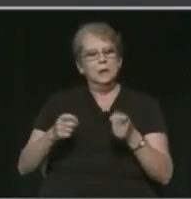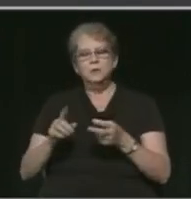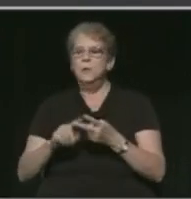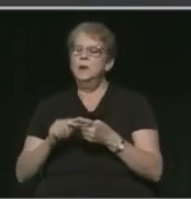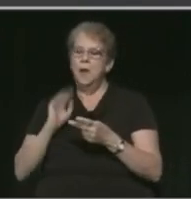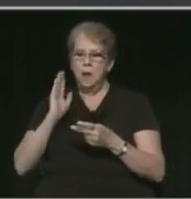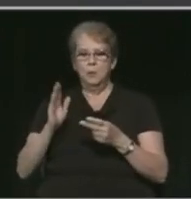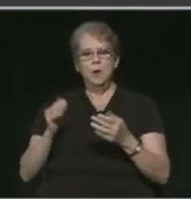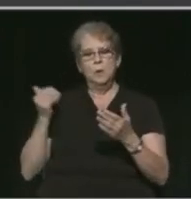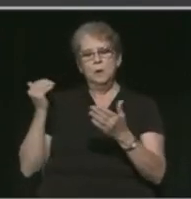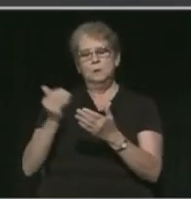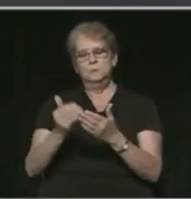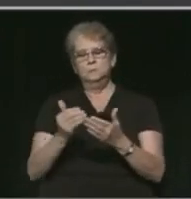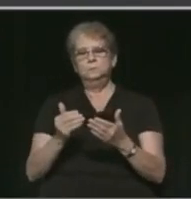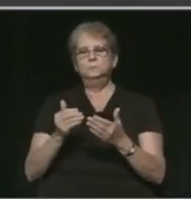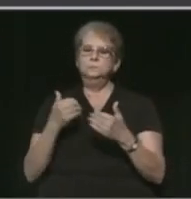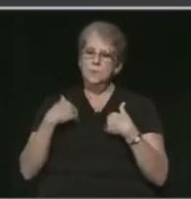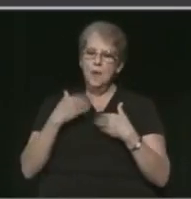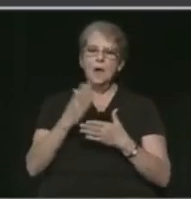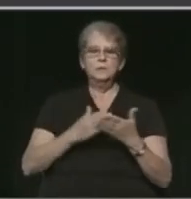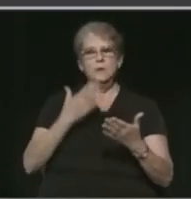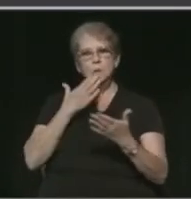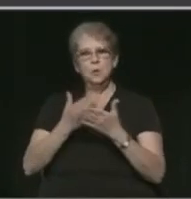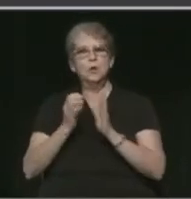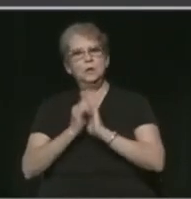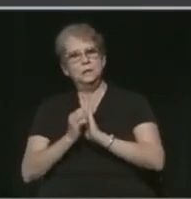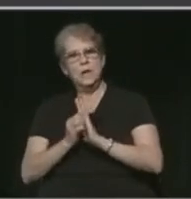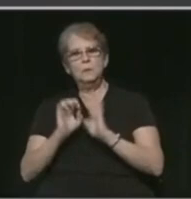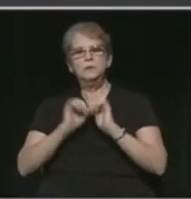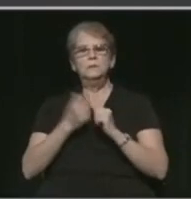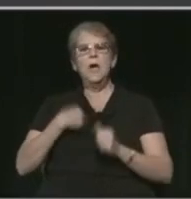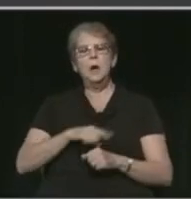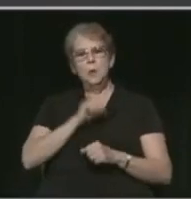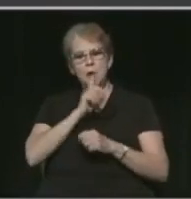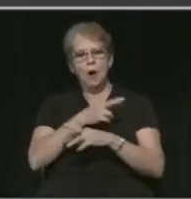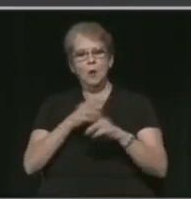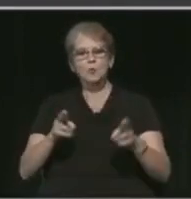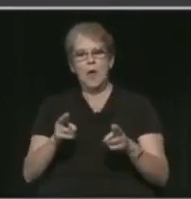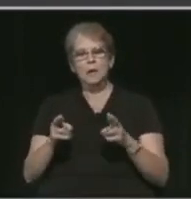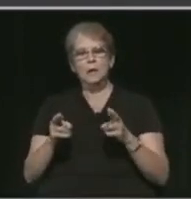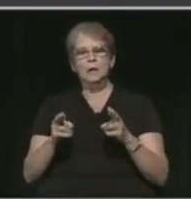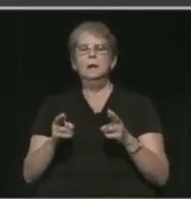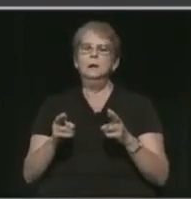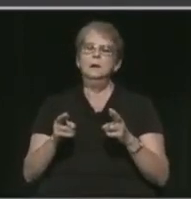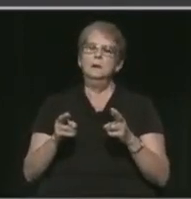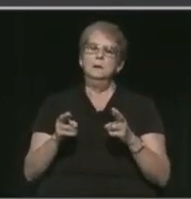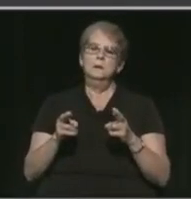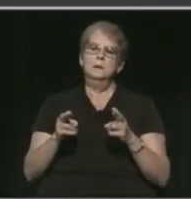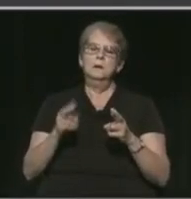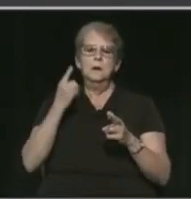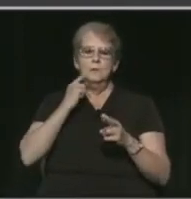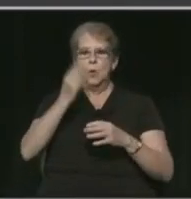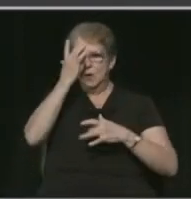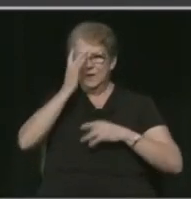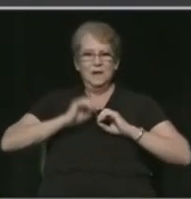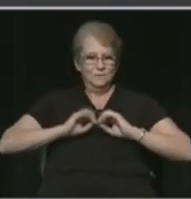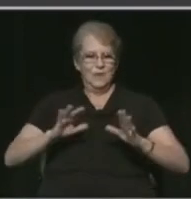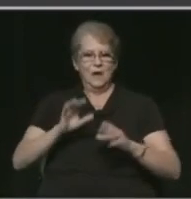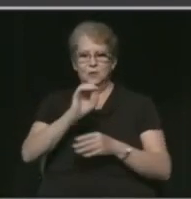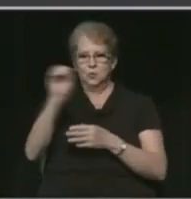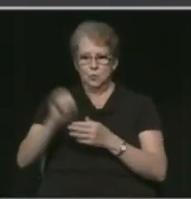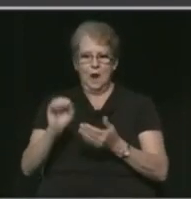will have some pretty good examples of how we're ready in the event of an infection rate that